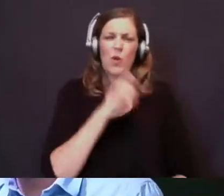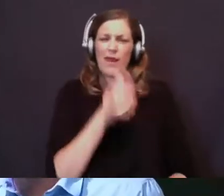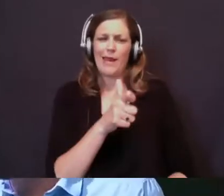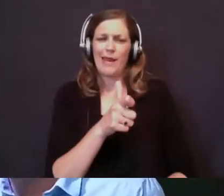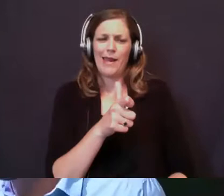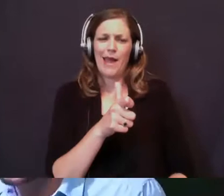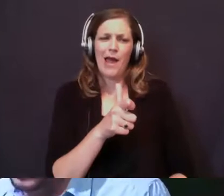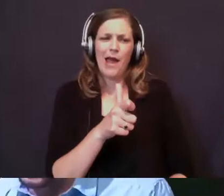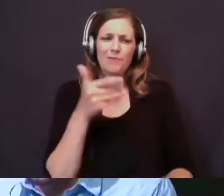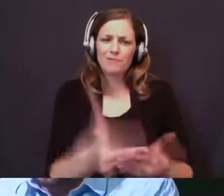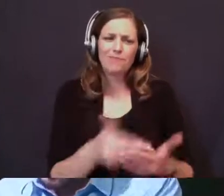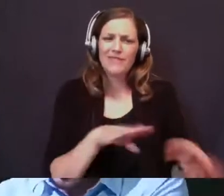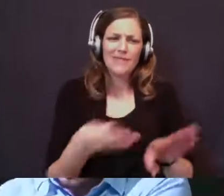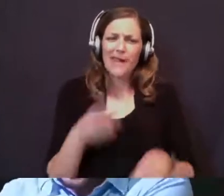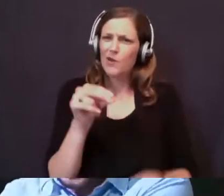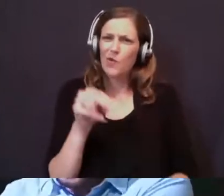There's more for you.